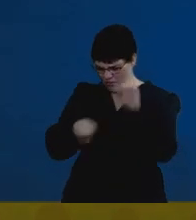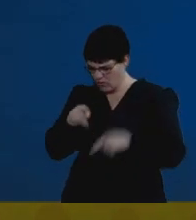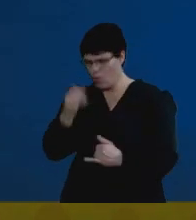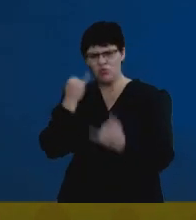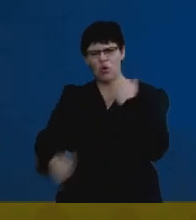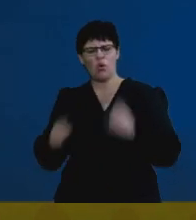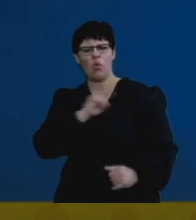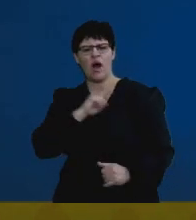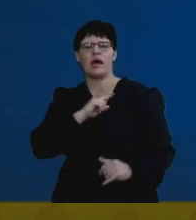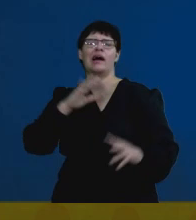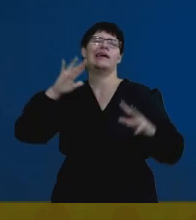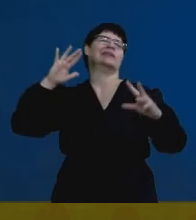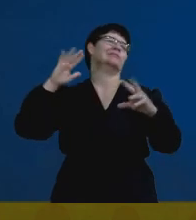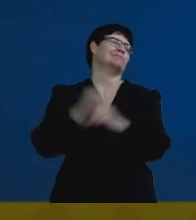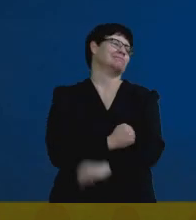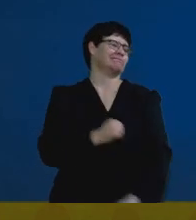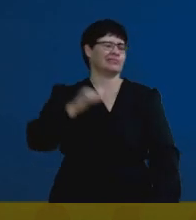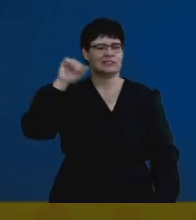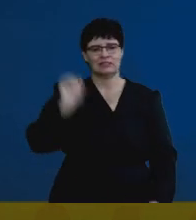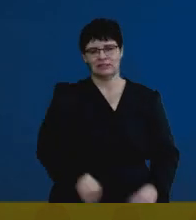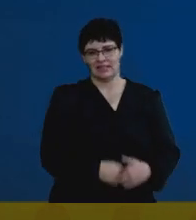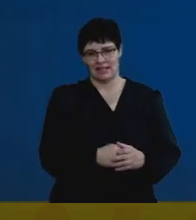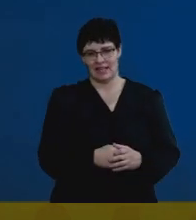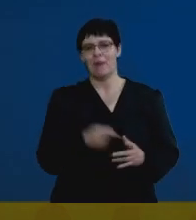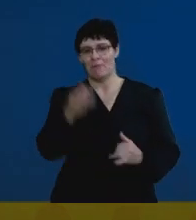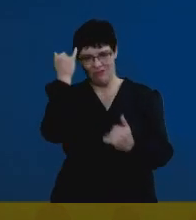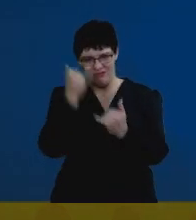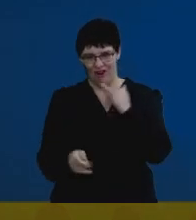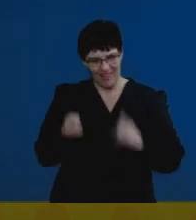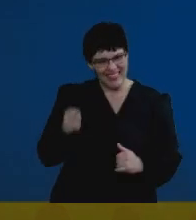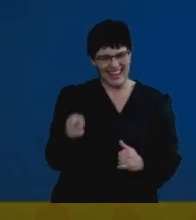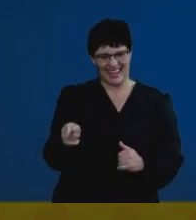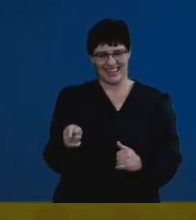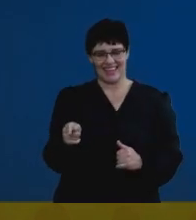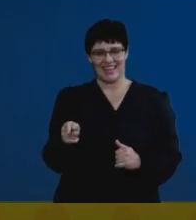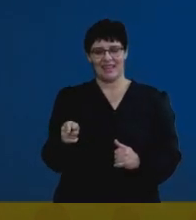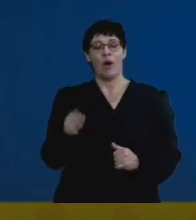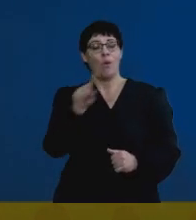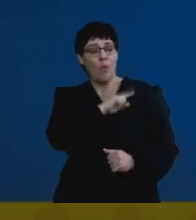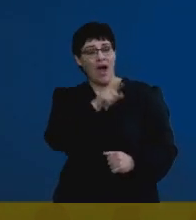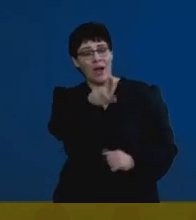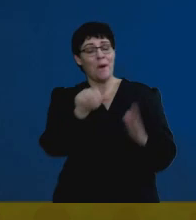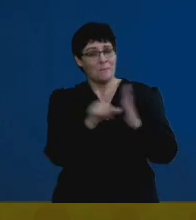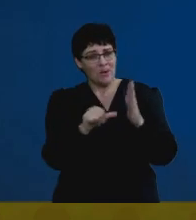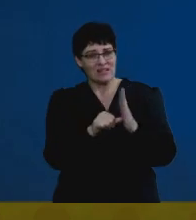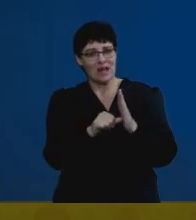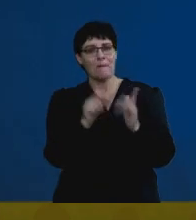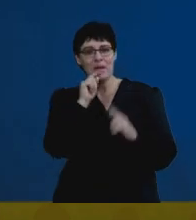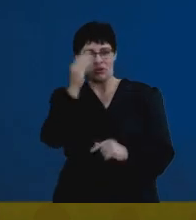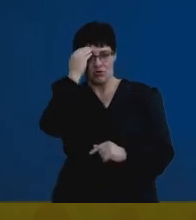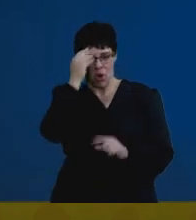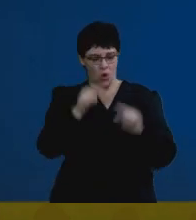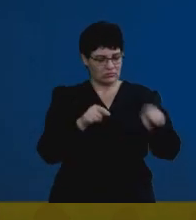and then you have this aha moment. Aha! That's where I went wrong. And hence, it's important for you to be able to differentiate